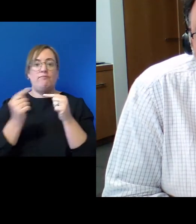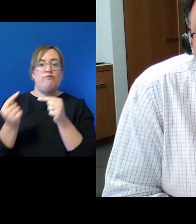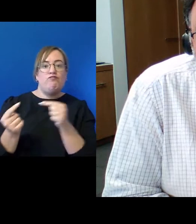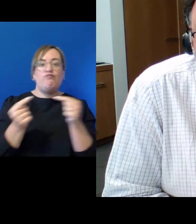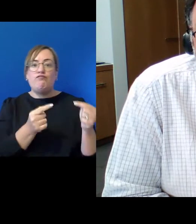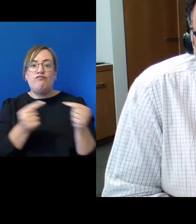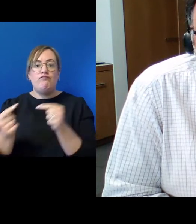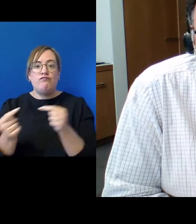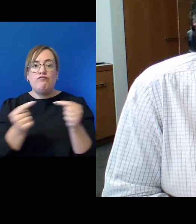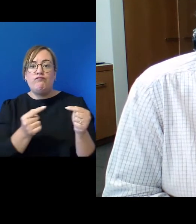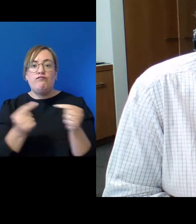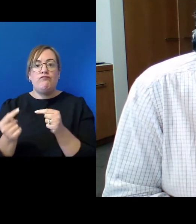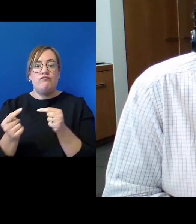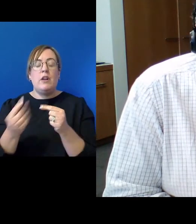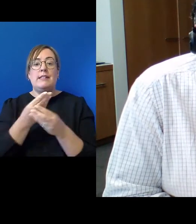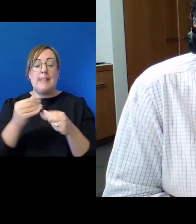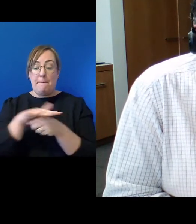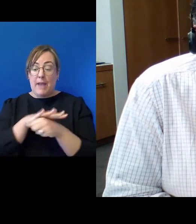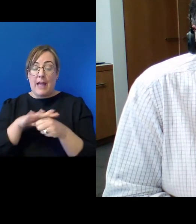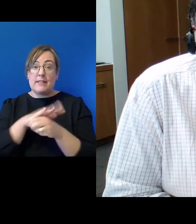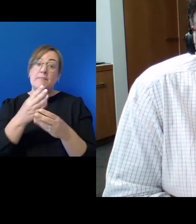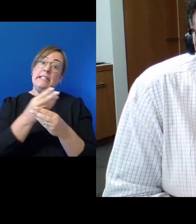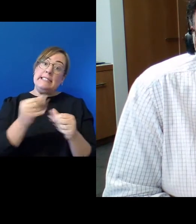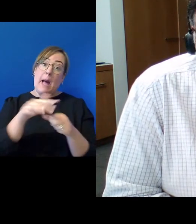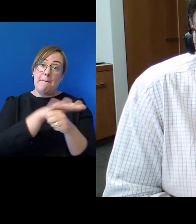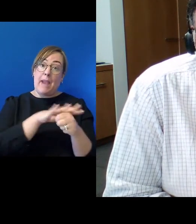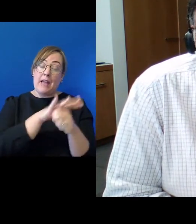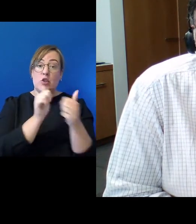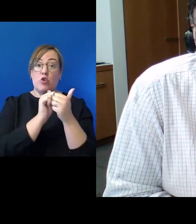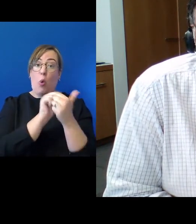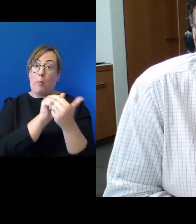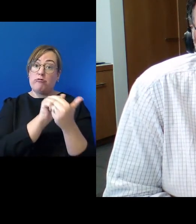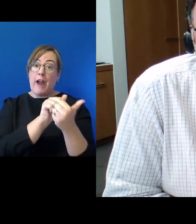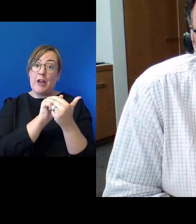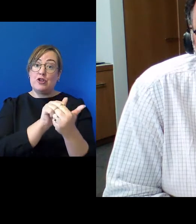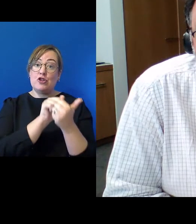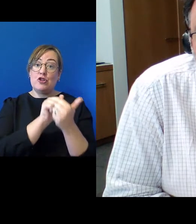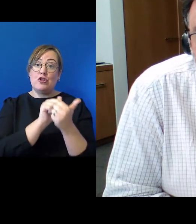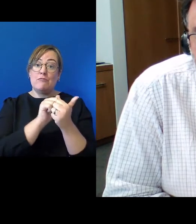places and cooperation as leaders sought to make the best of